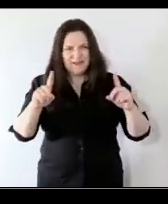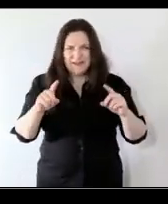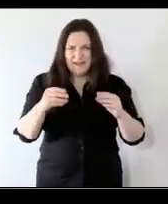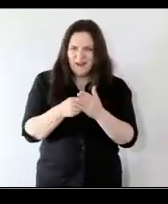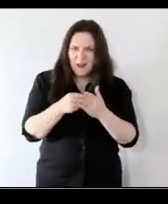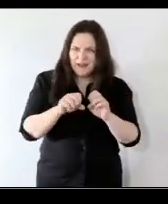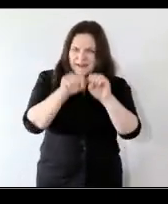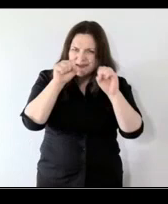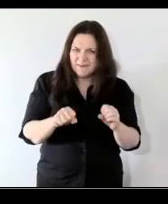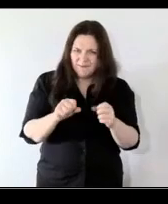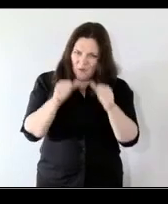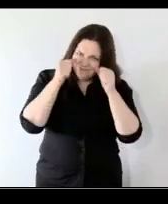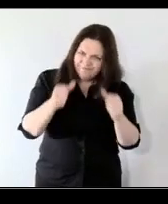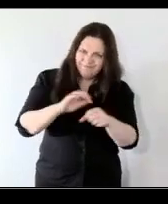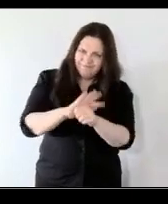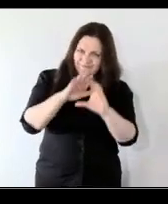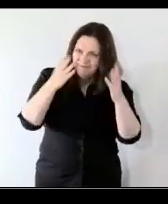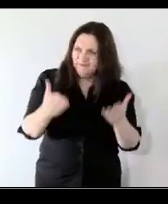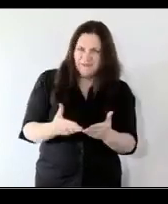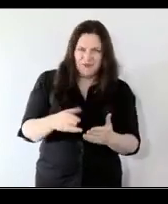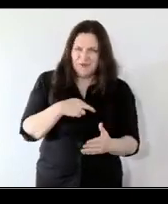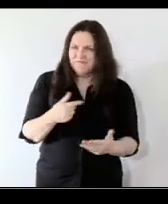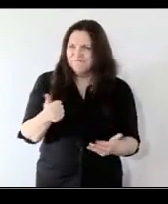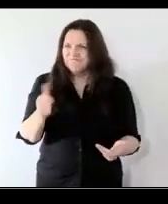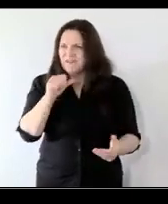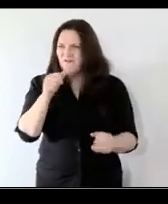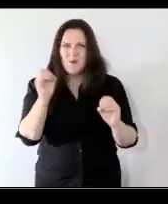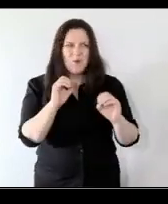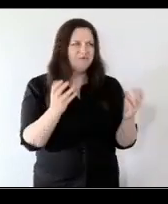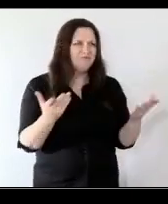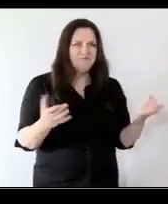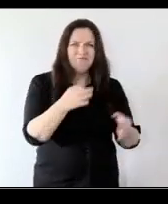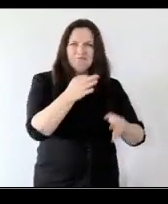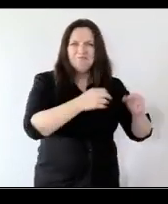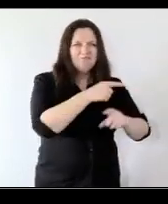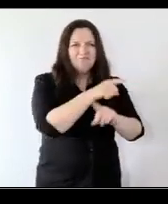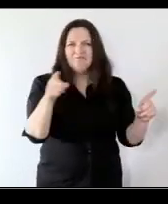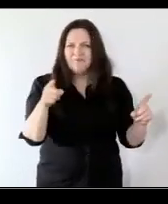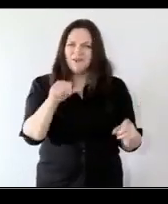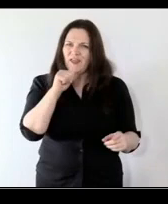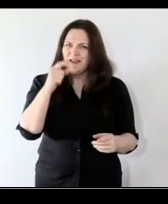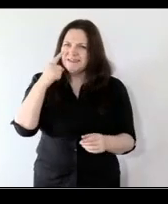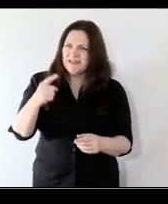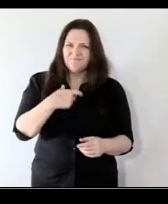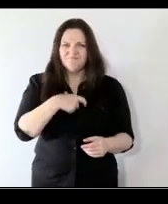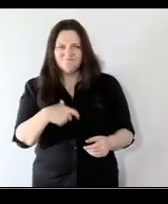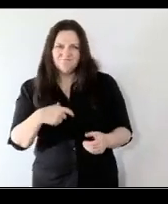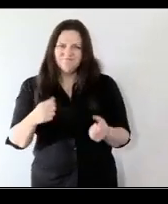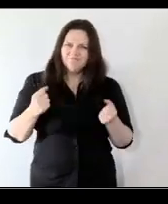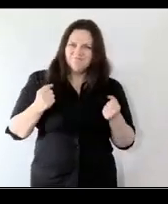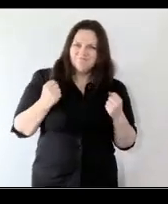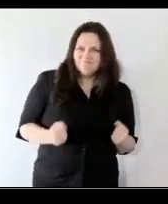the pandemic problems and i don't think i don't think we're seeing the kind of charismatic bold